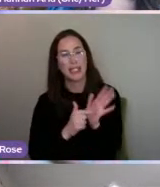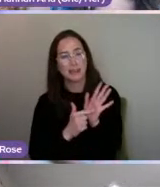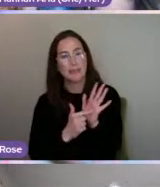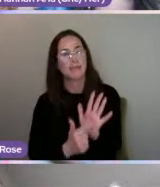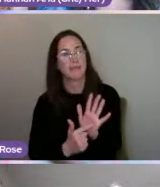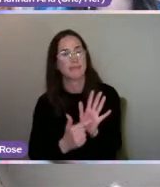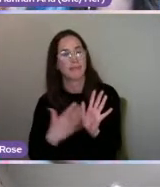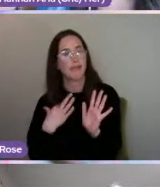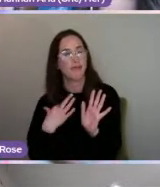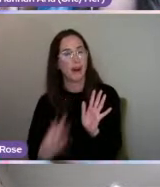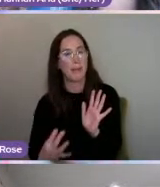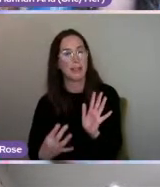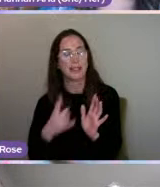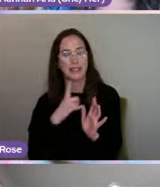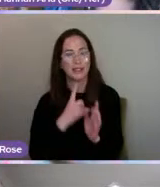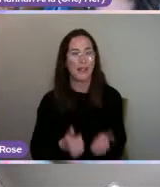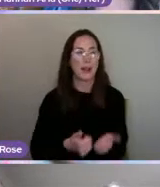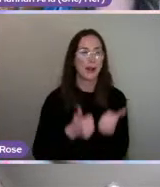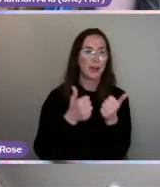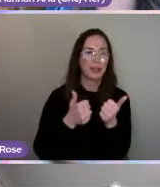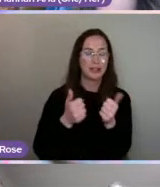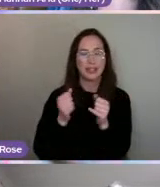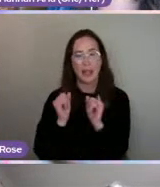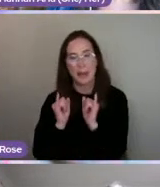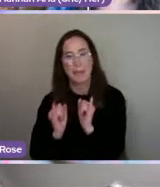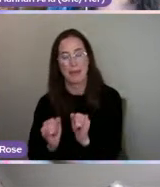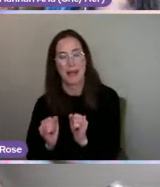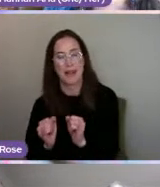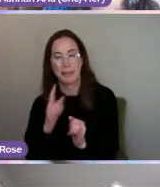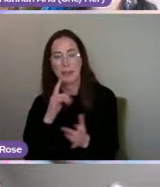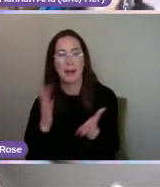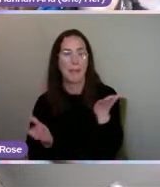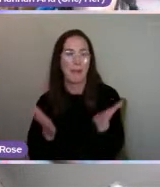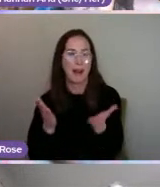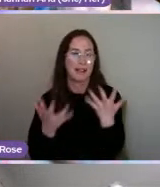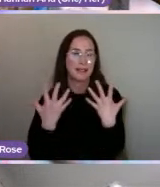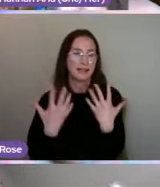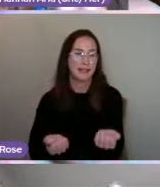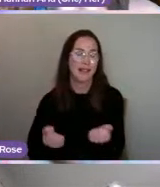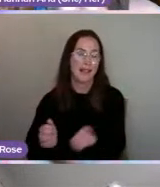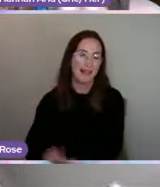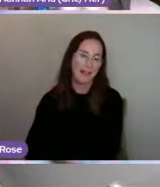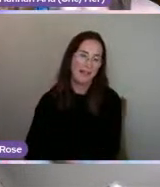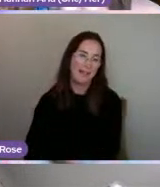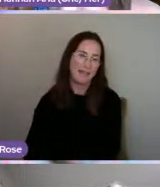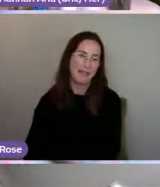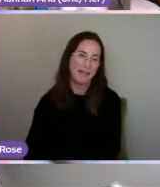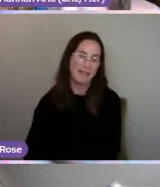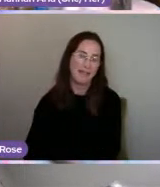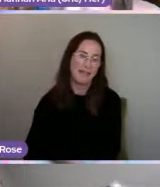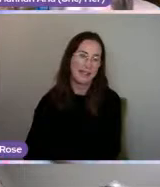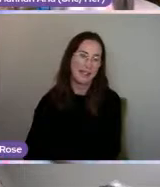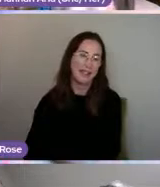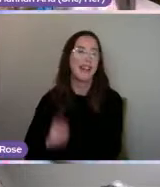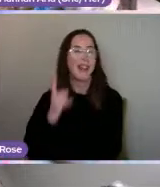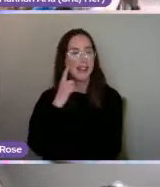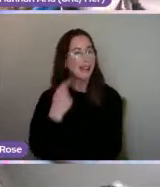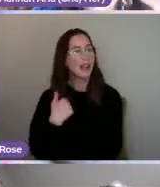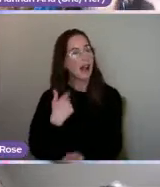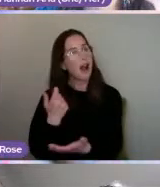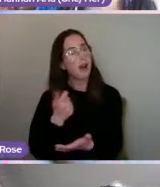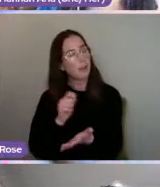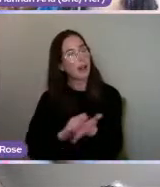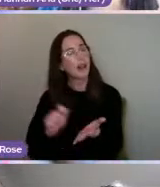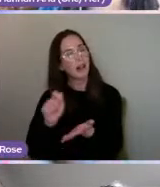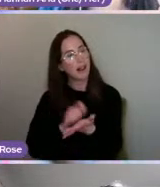of the good and the bad, but in a really balanced kind of way. I think I might do it quite regularly because